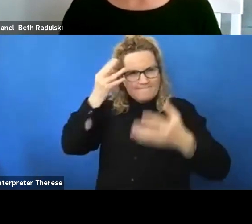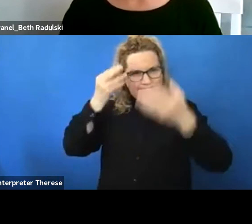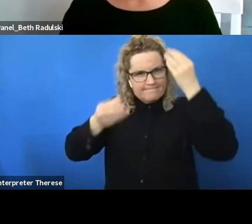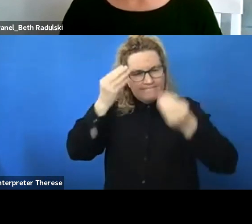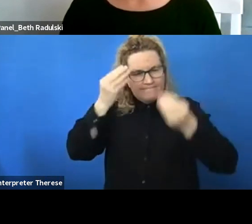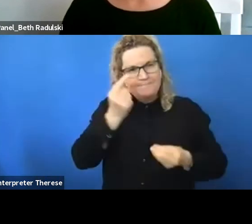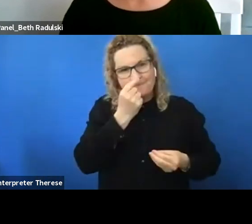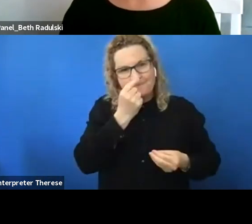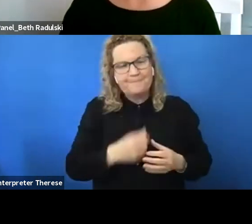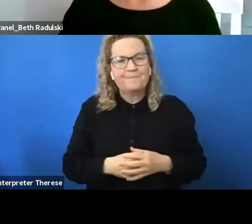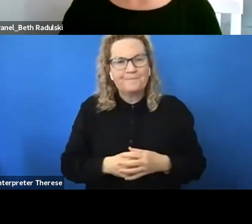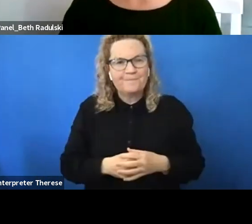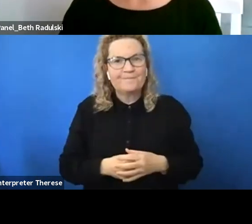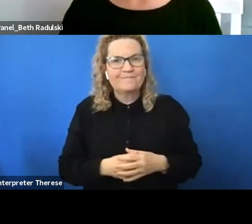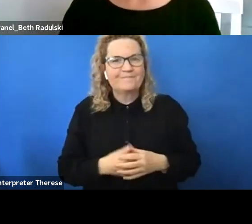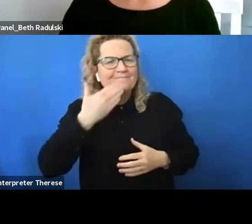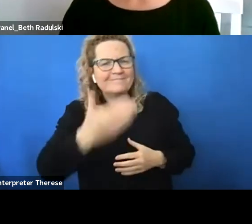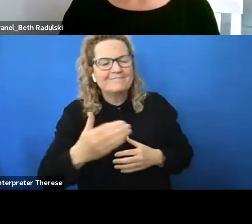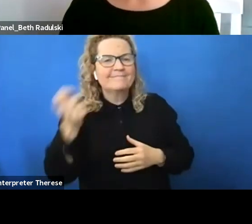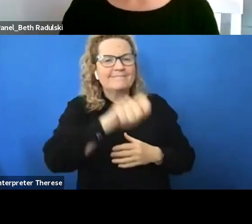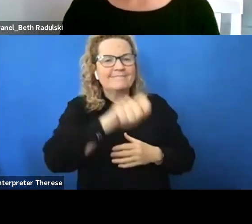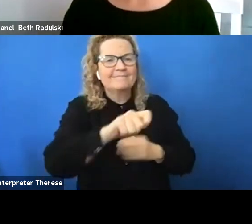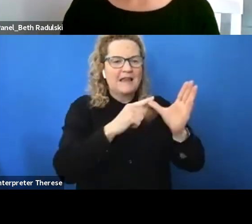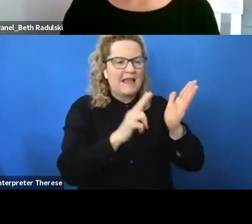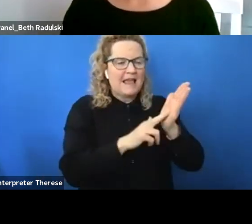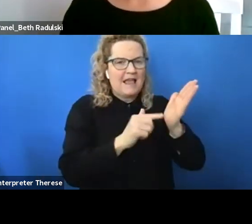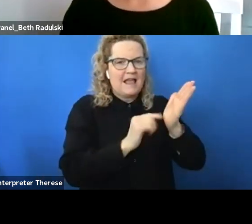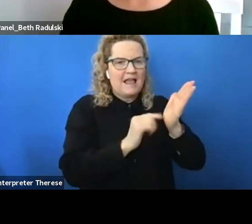great thoughts ryan anthony your thoughts